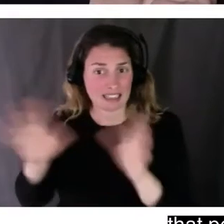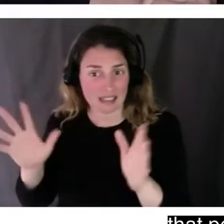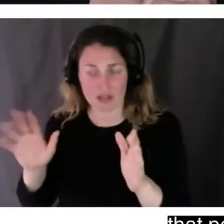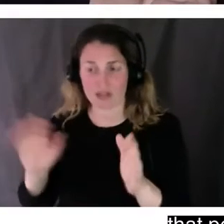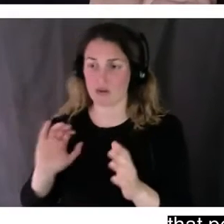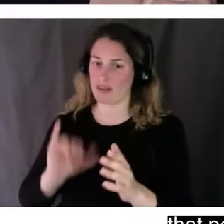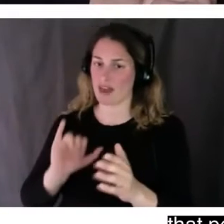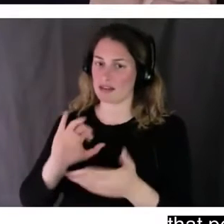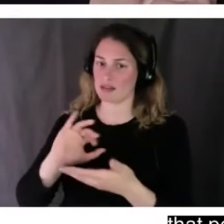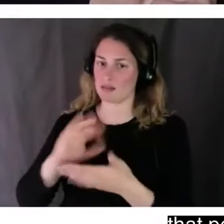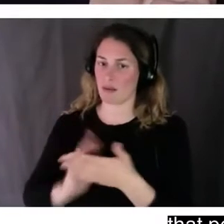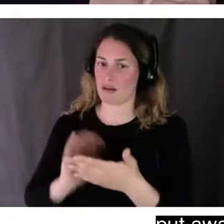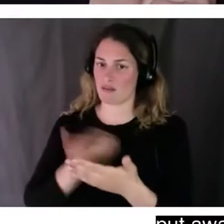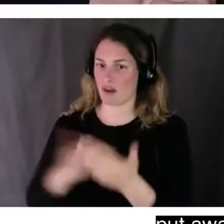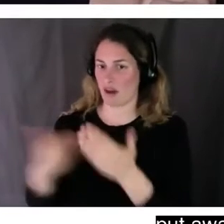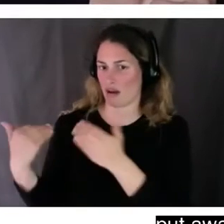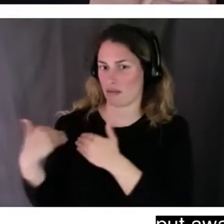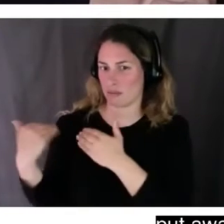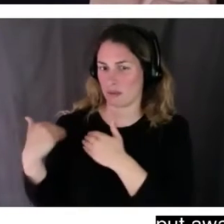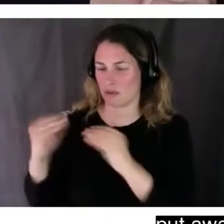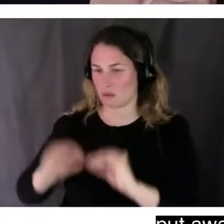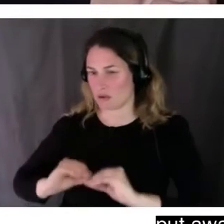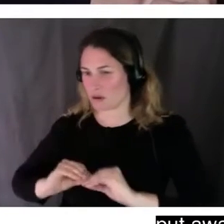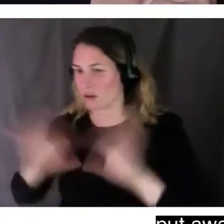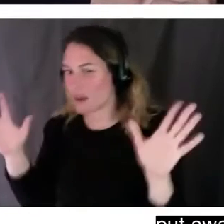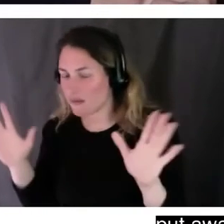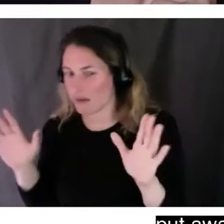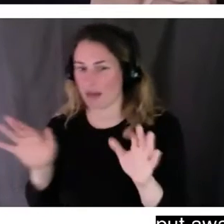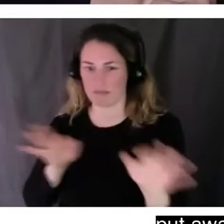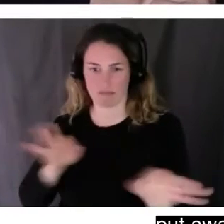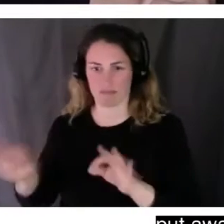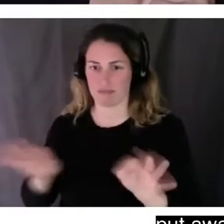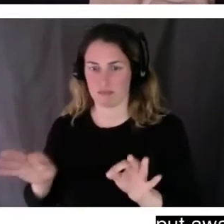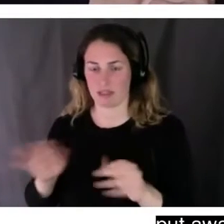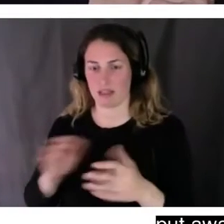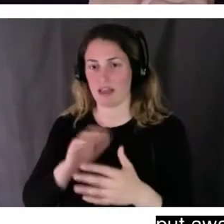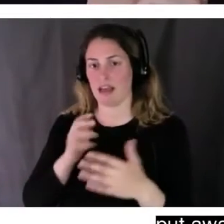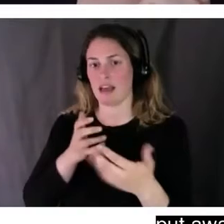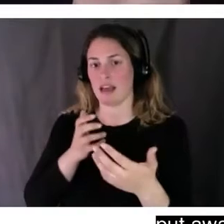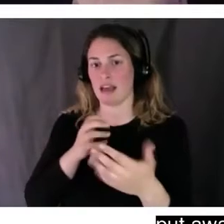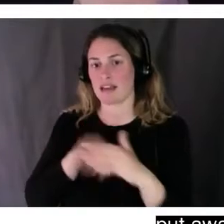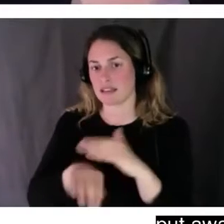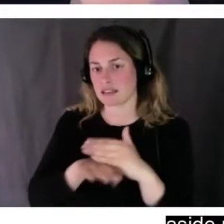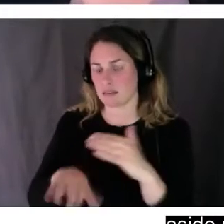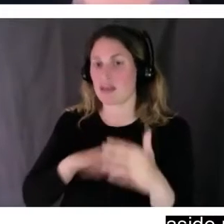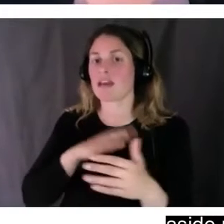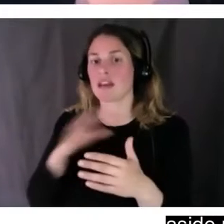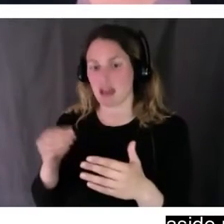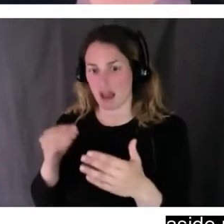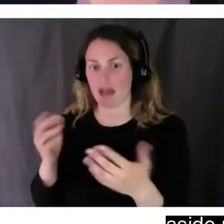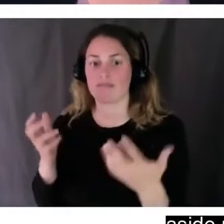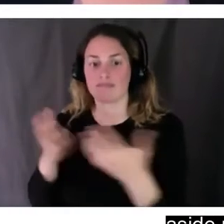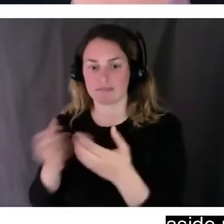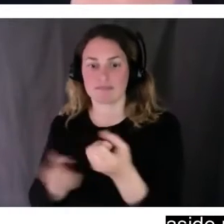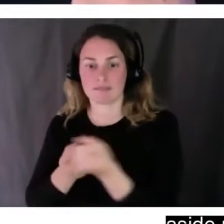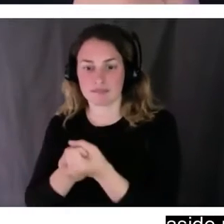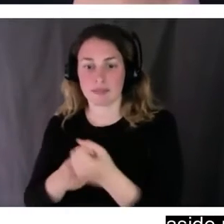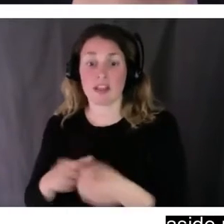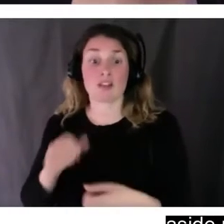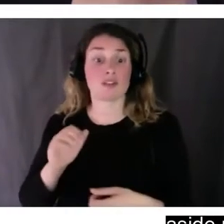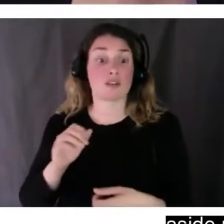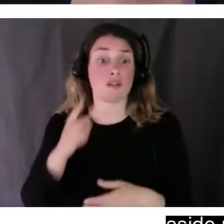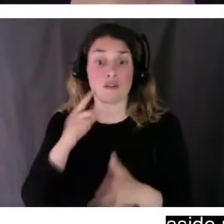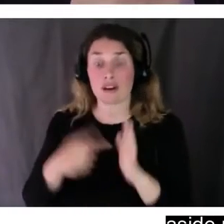of all, how to put aside my own biases. How to put aside my own fears